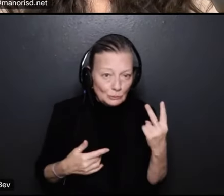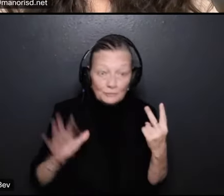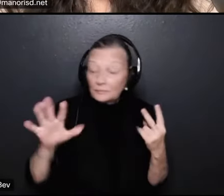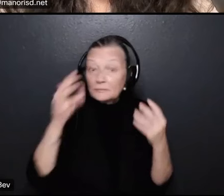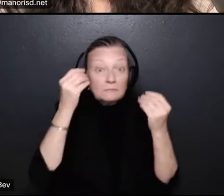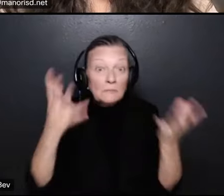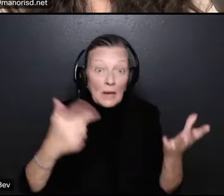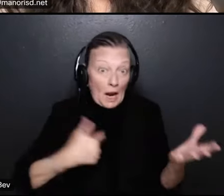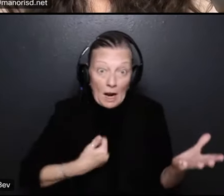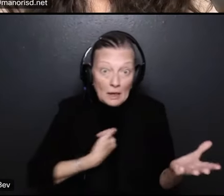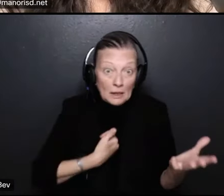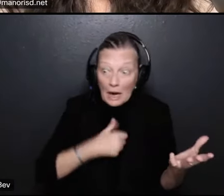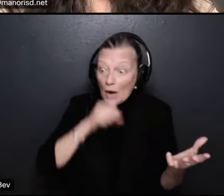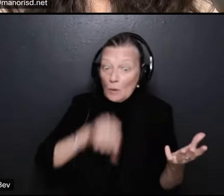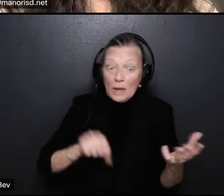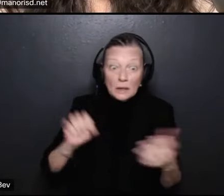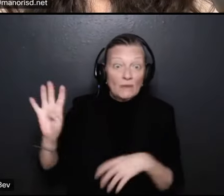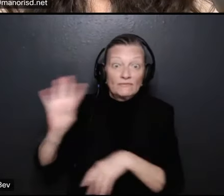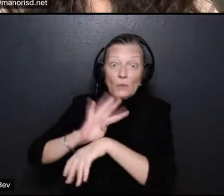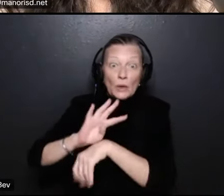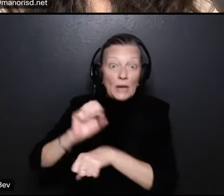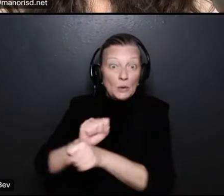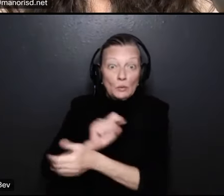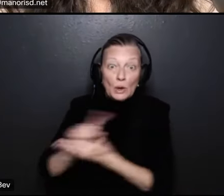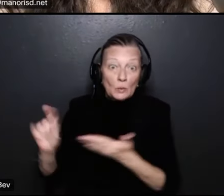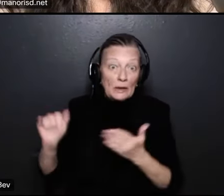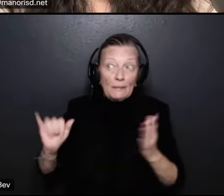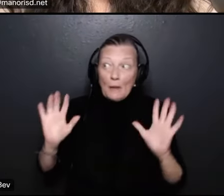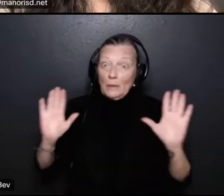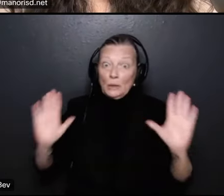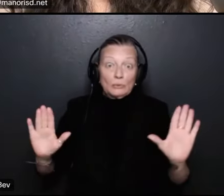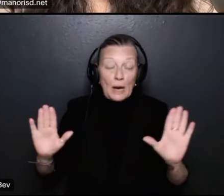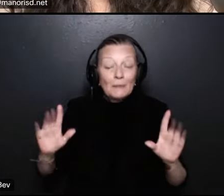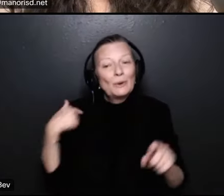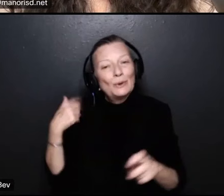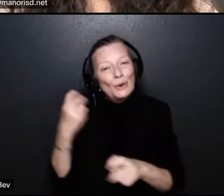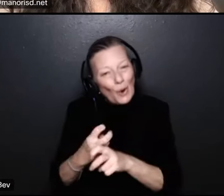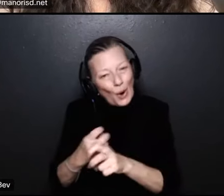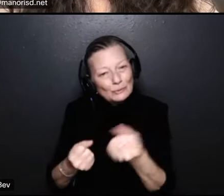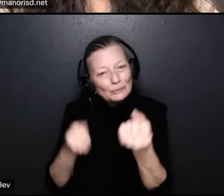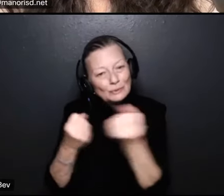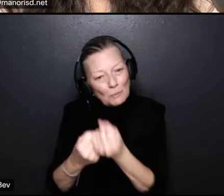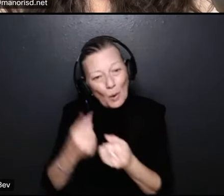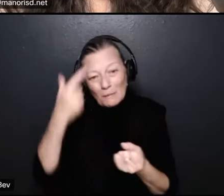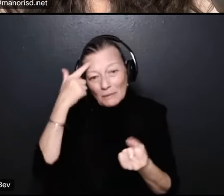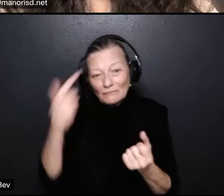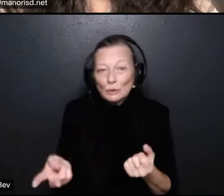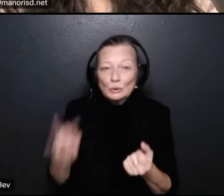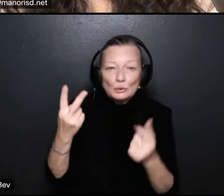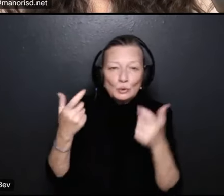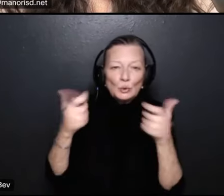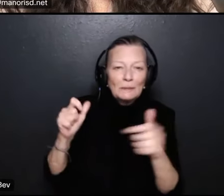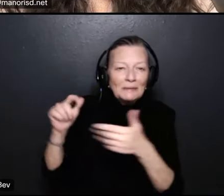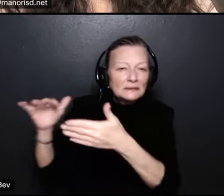love to have a four-day work it would work great for me uh but i have a hard time supporting it because every major there's been two major studies